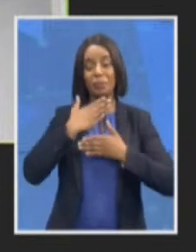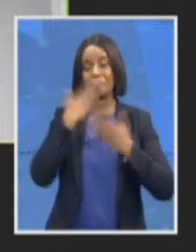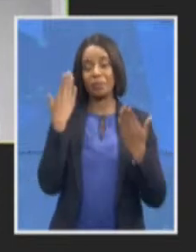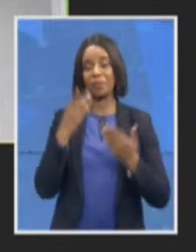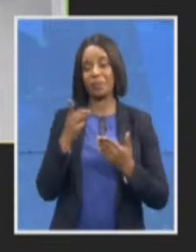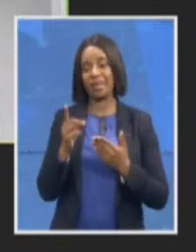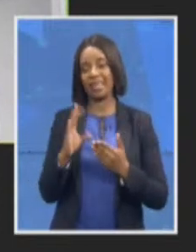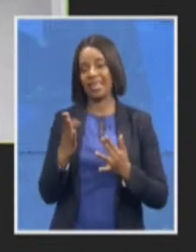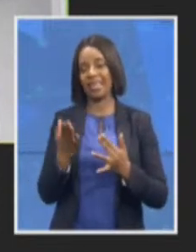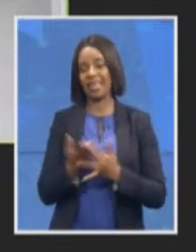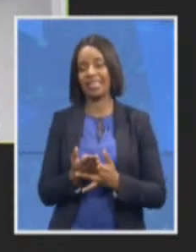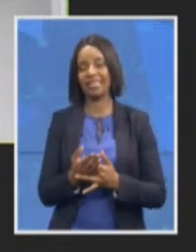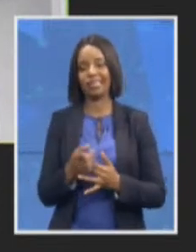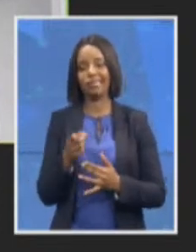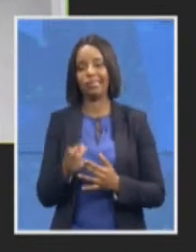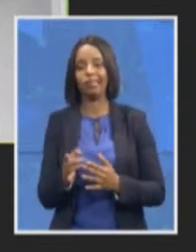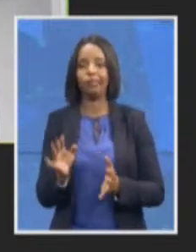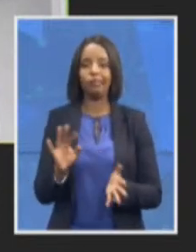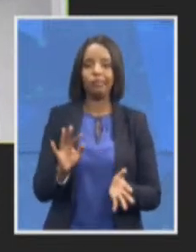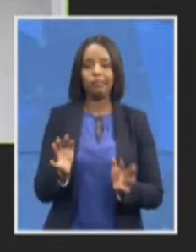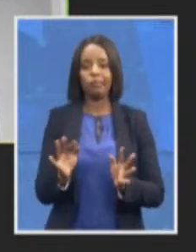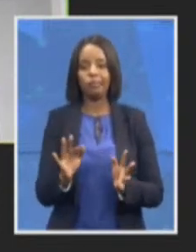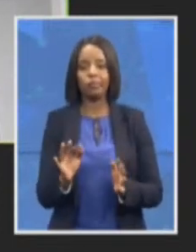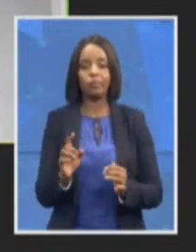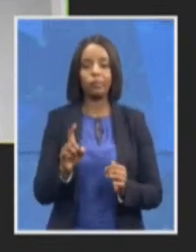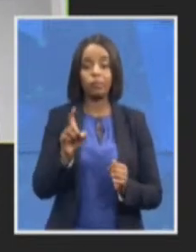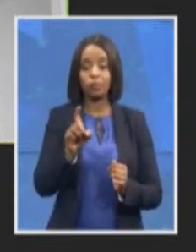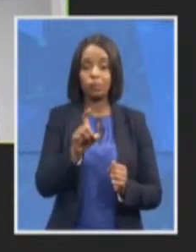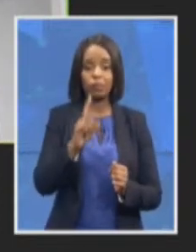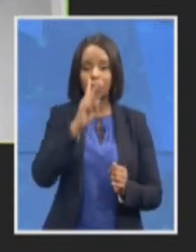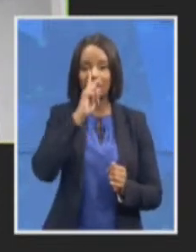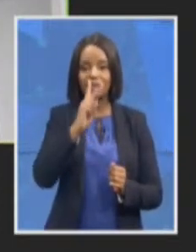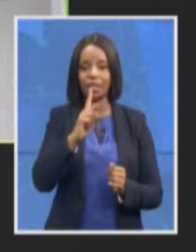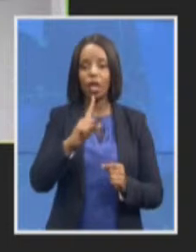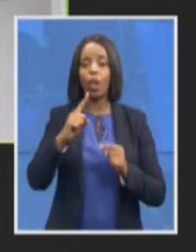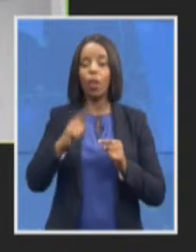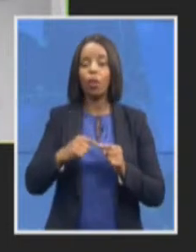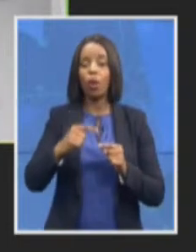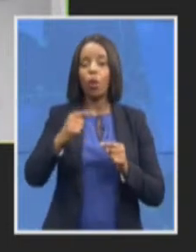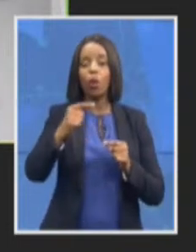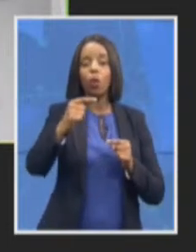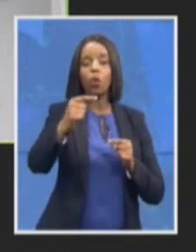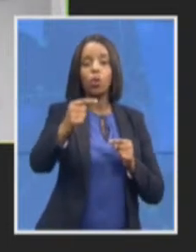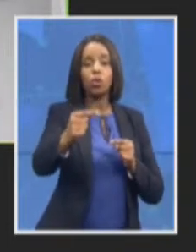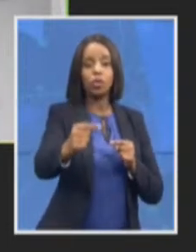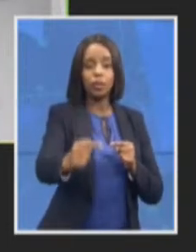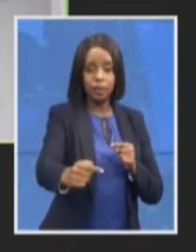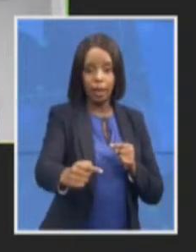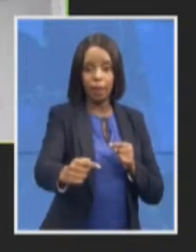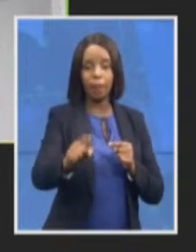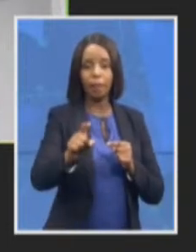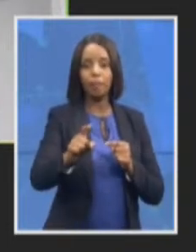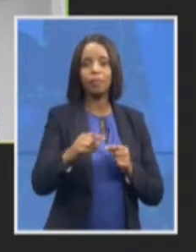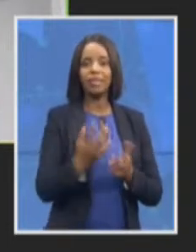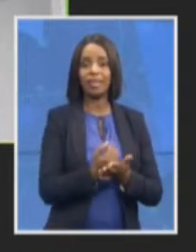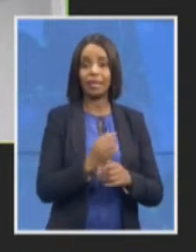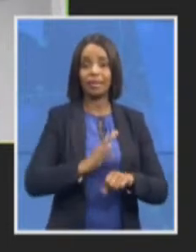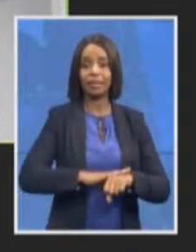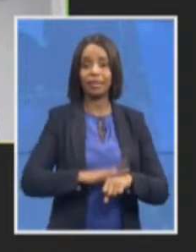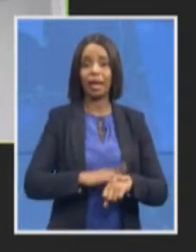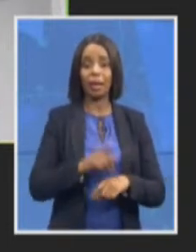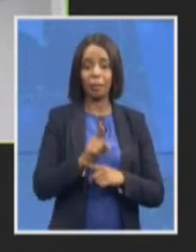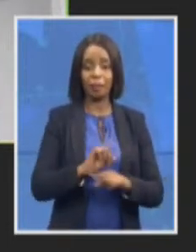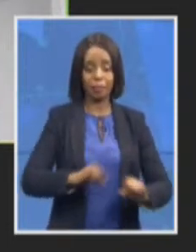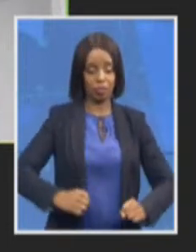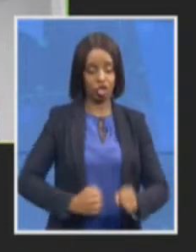-term more complicated charges which take time and this is all about our prosecution strategies we